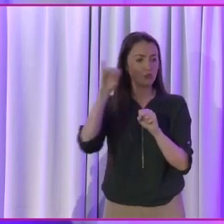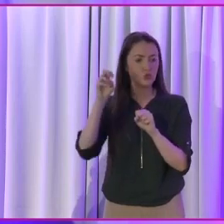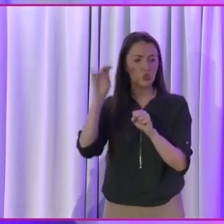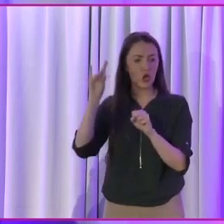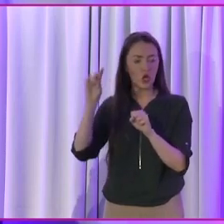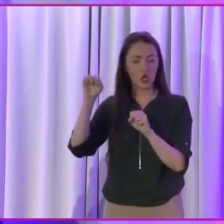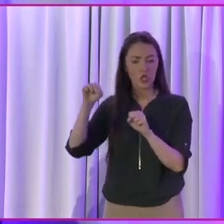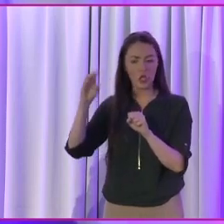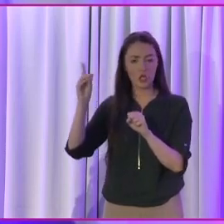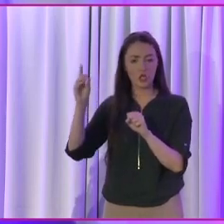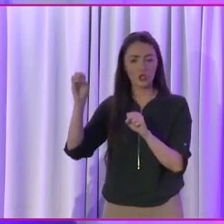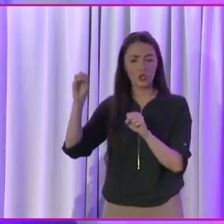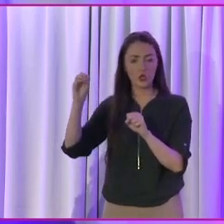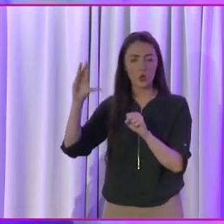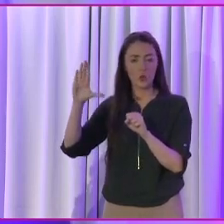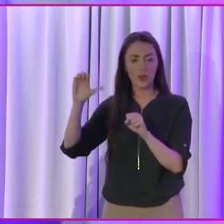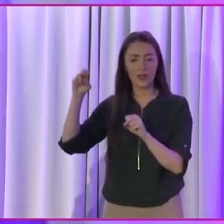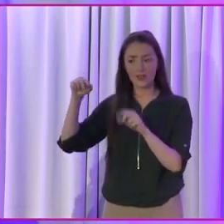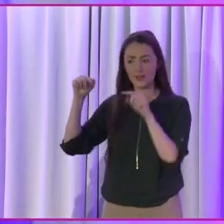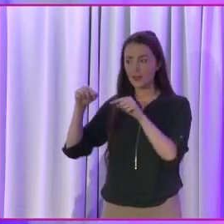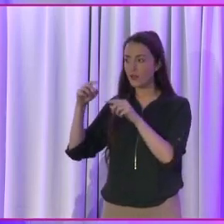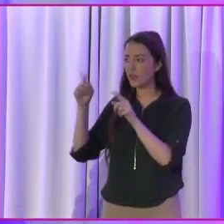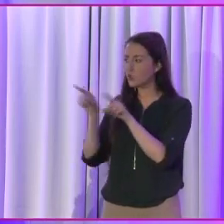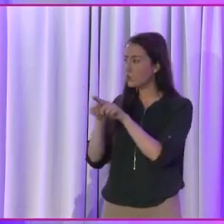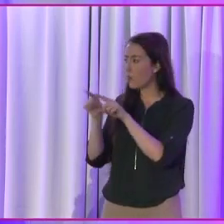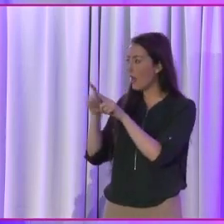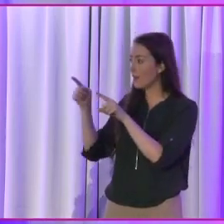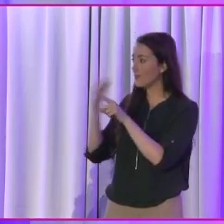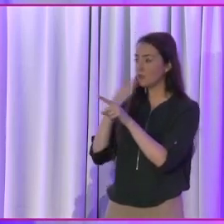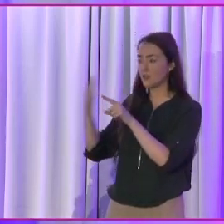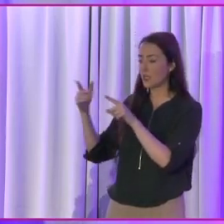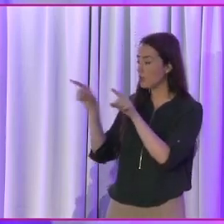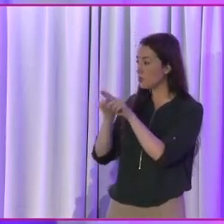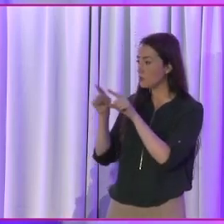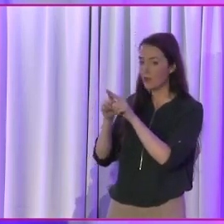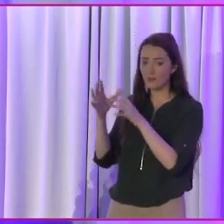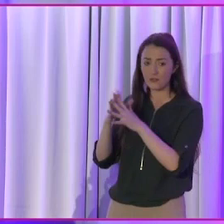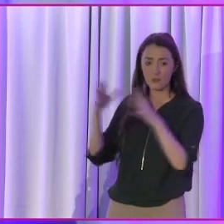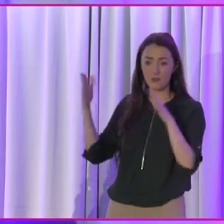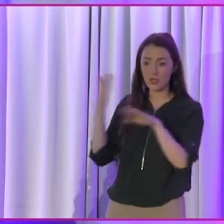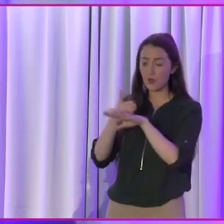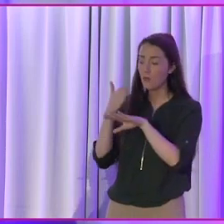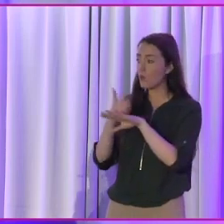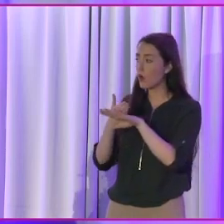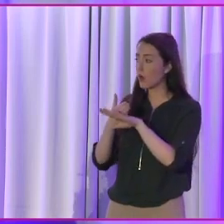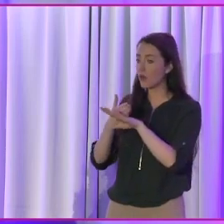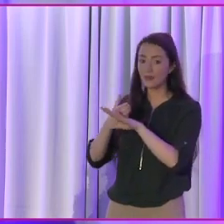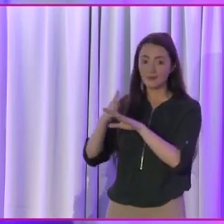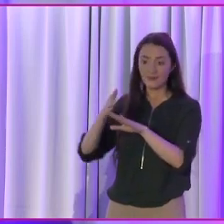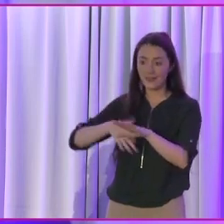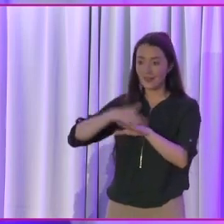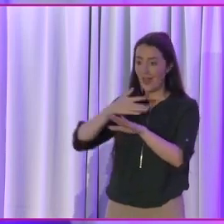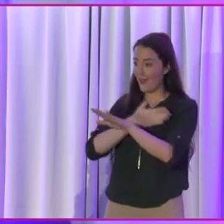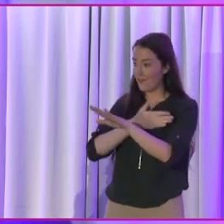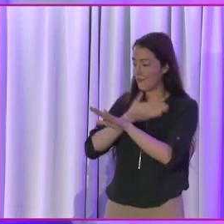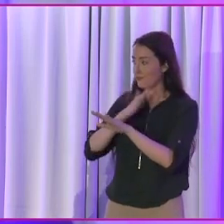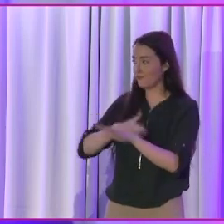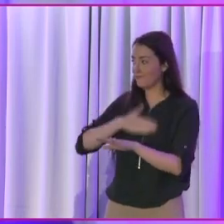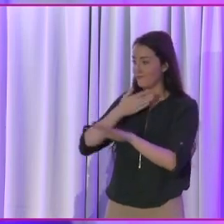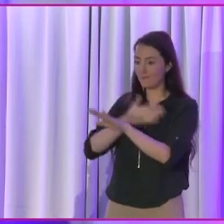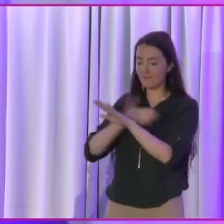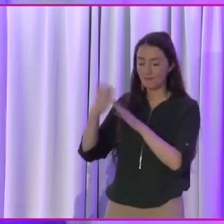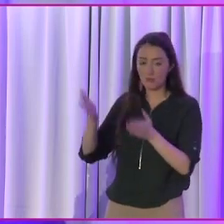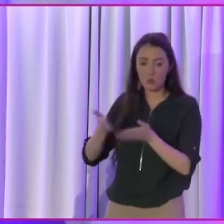just want to give a shout out to John as well, for the huge work John has done over a lifetime in terms of, you know,